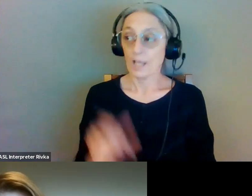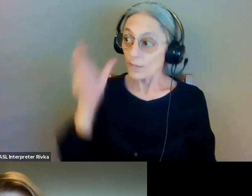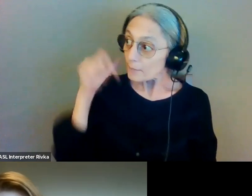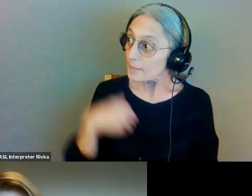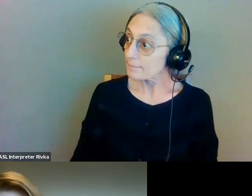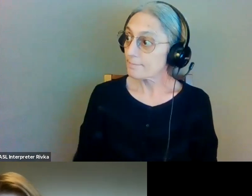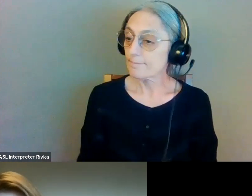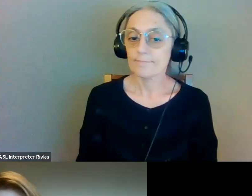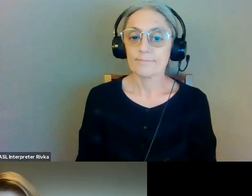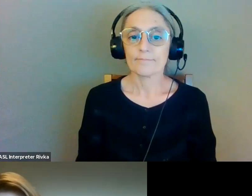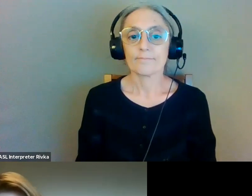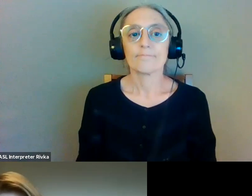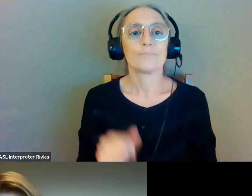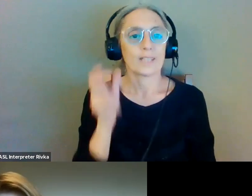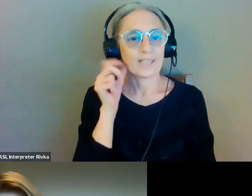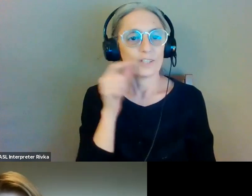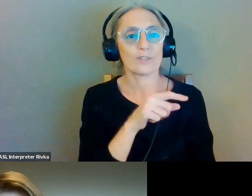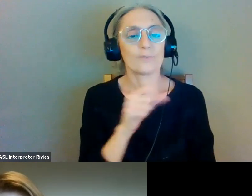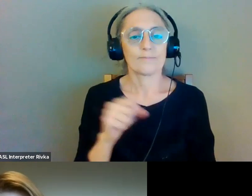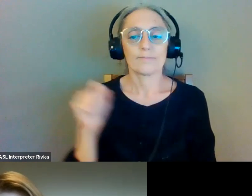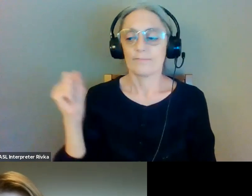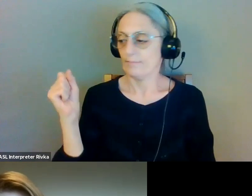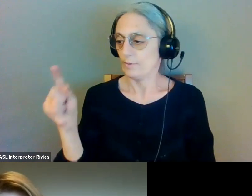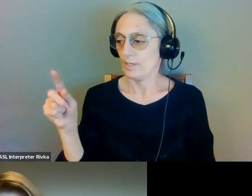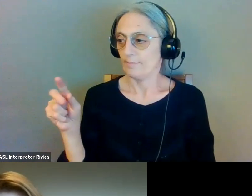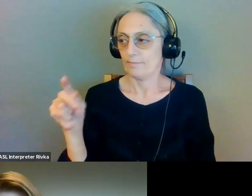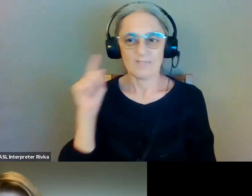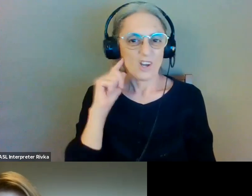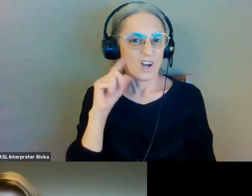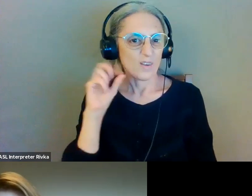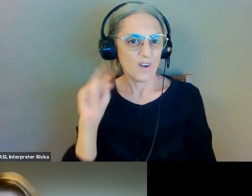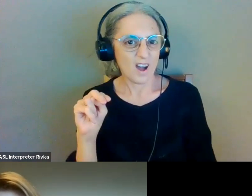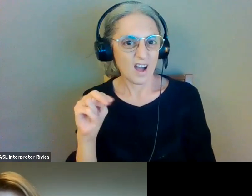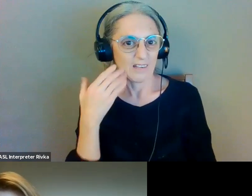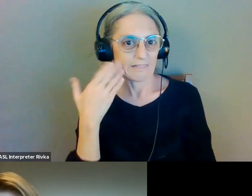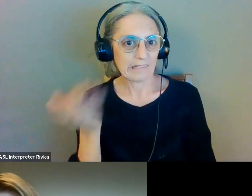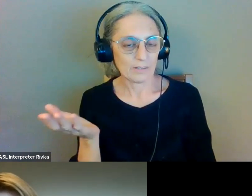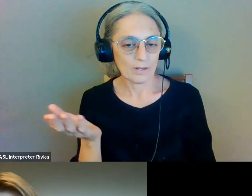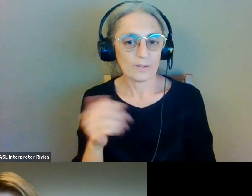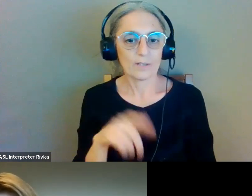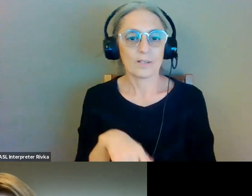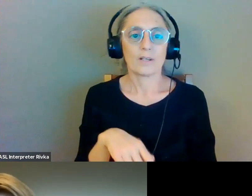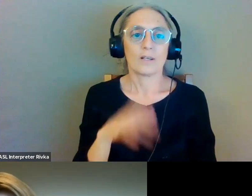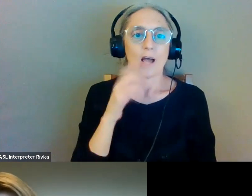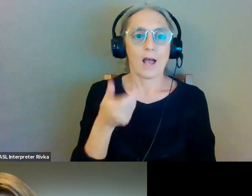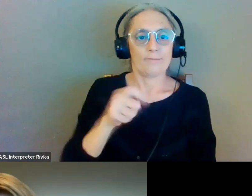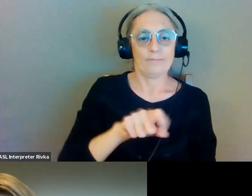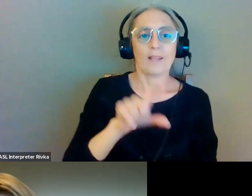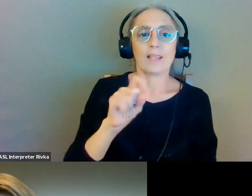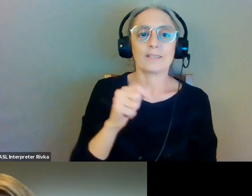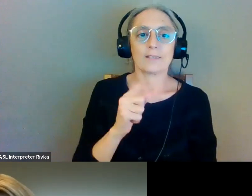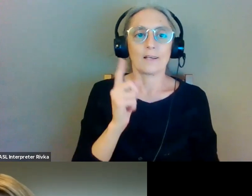we can hear you okay i don't know if my audio is on lisa had turned it off so